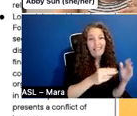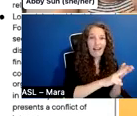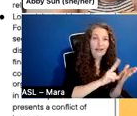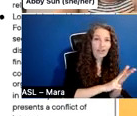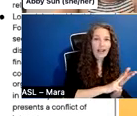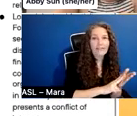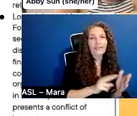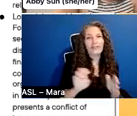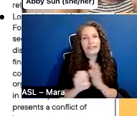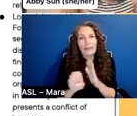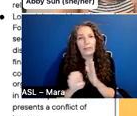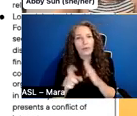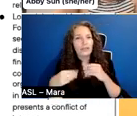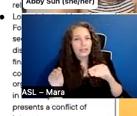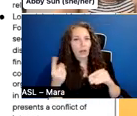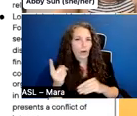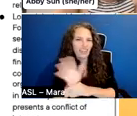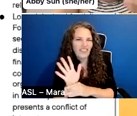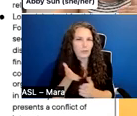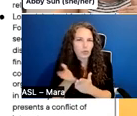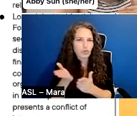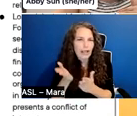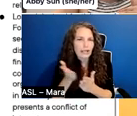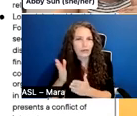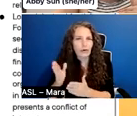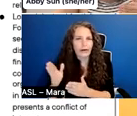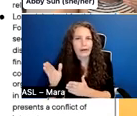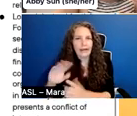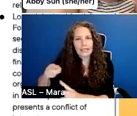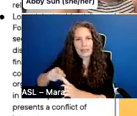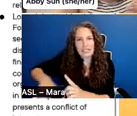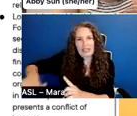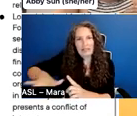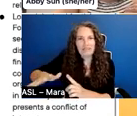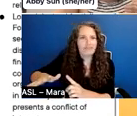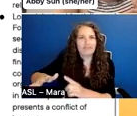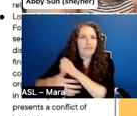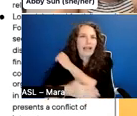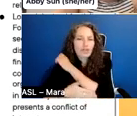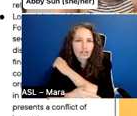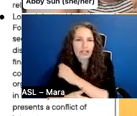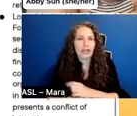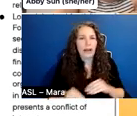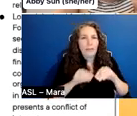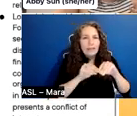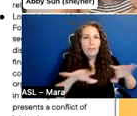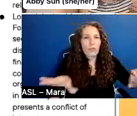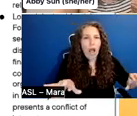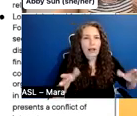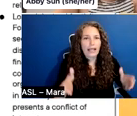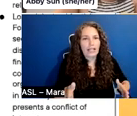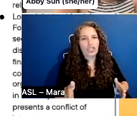broadcaster in a specific country, um, a distributor that only does a really narrow type of distribution.